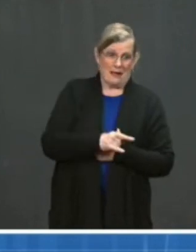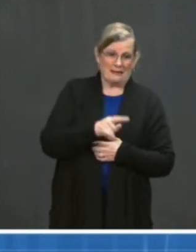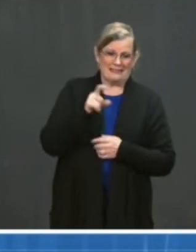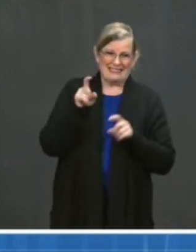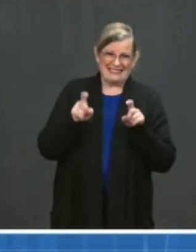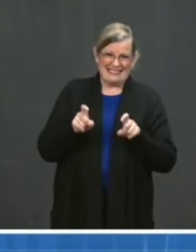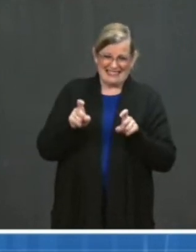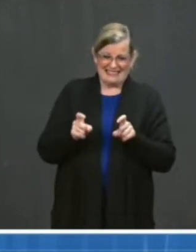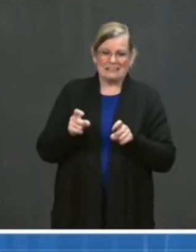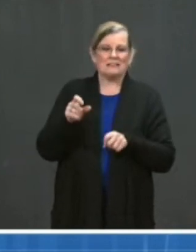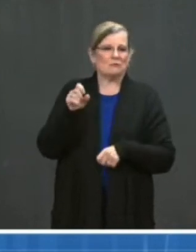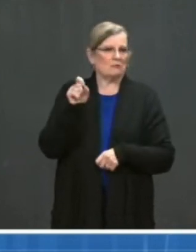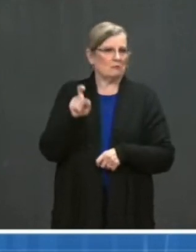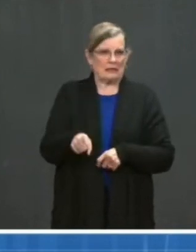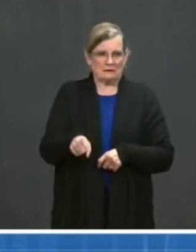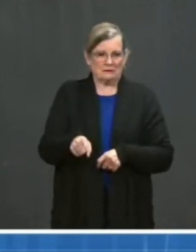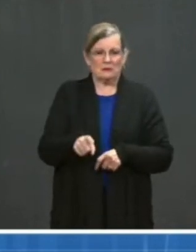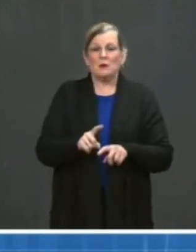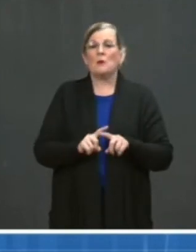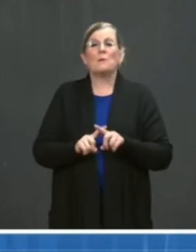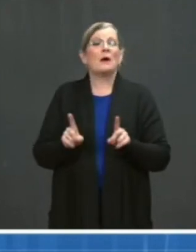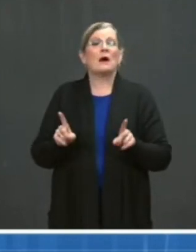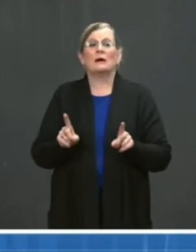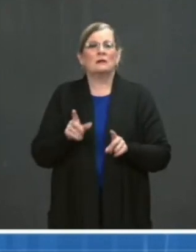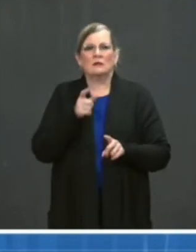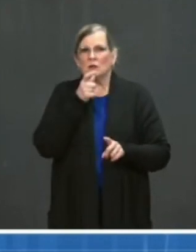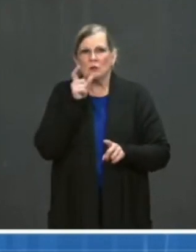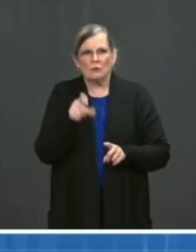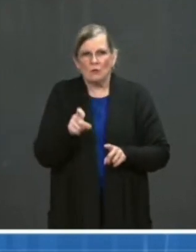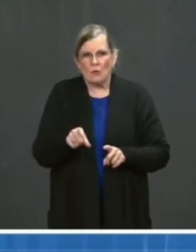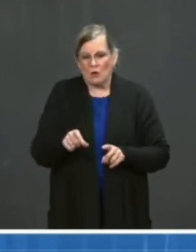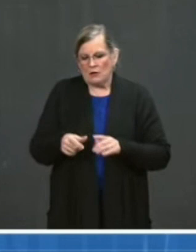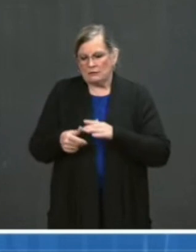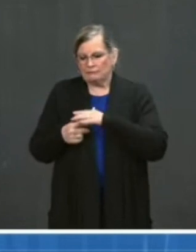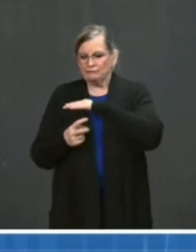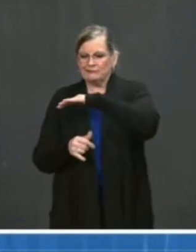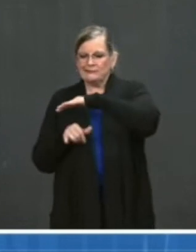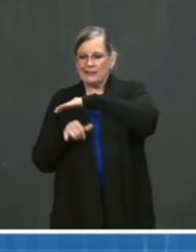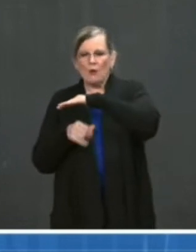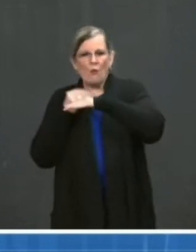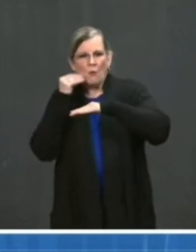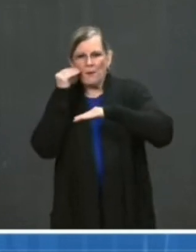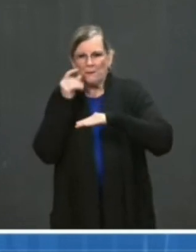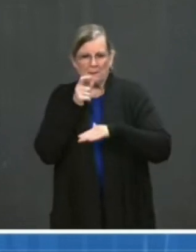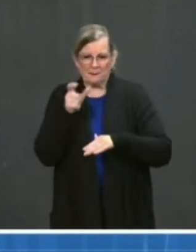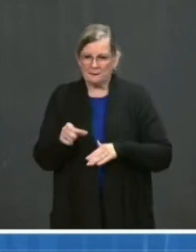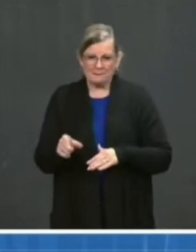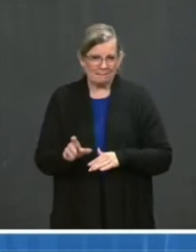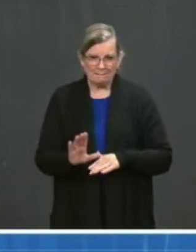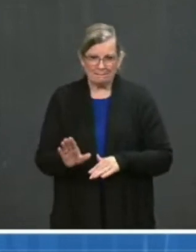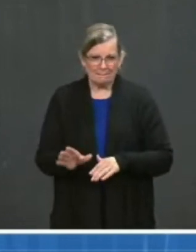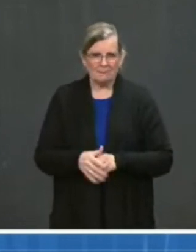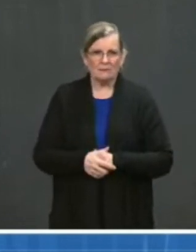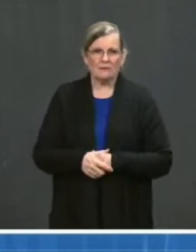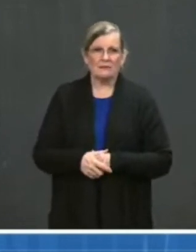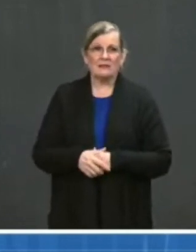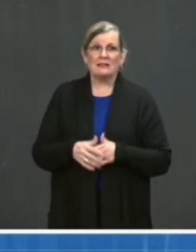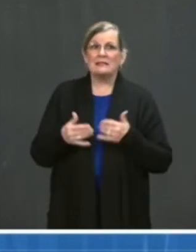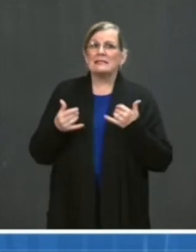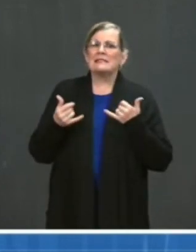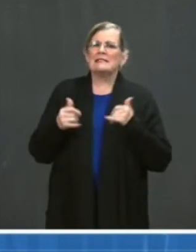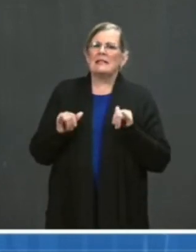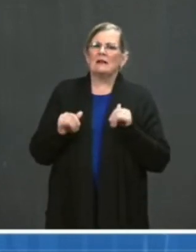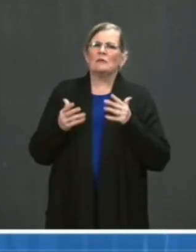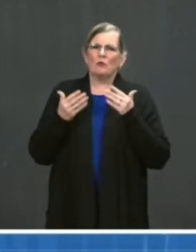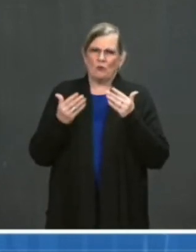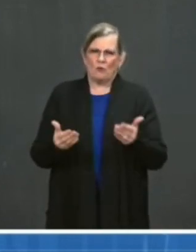However, fully vaccinated people who do international travel should still be tested three to five days after arrival